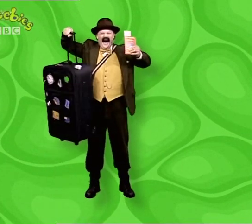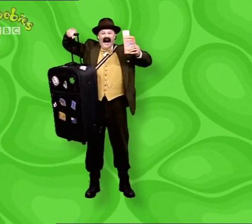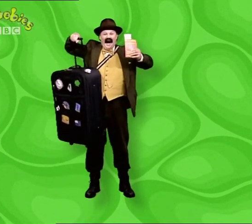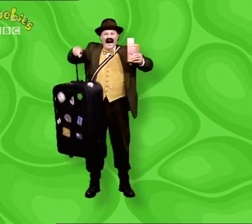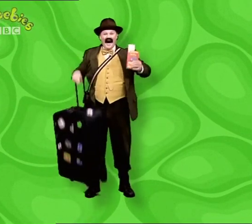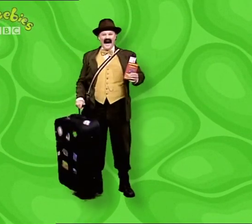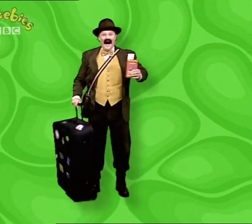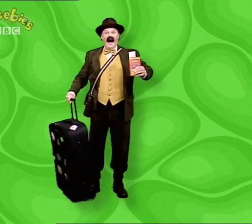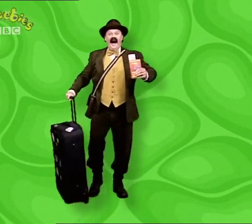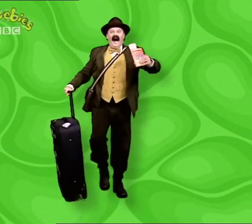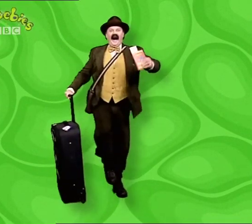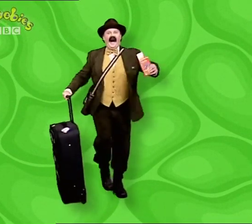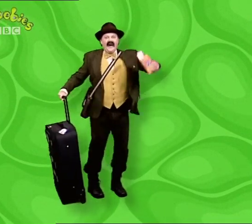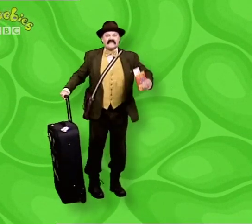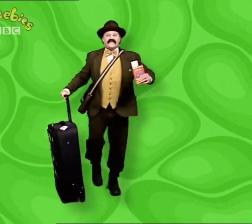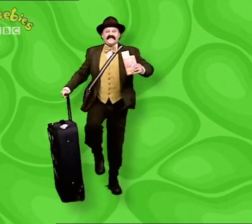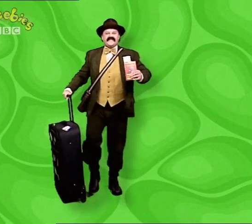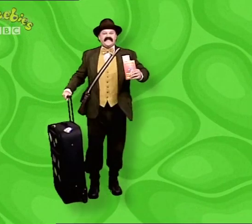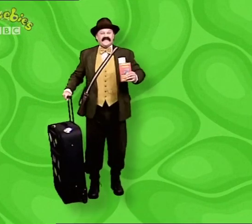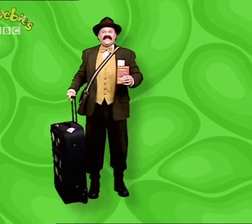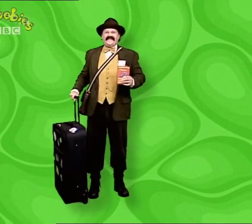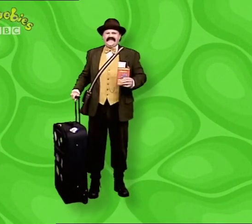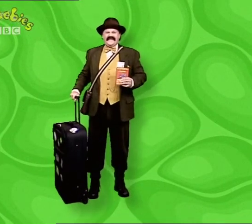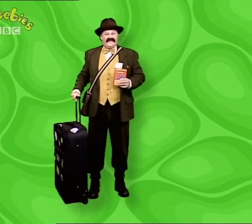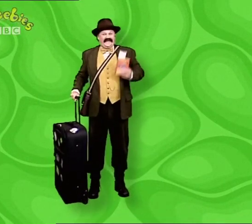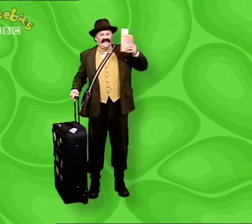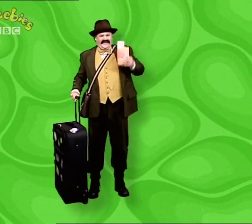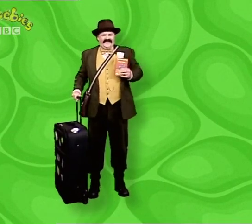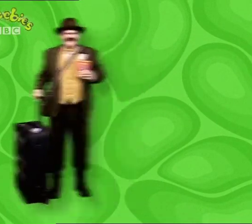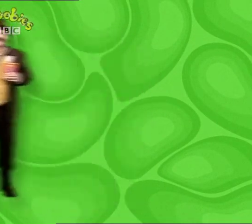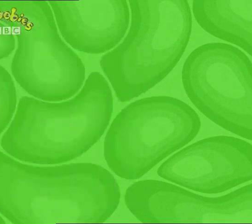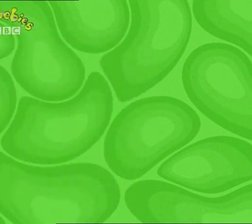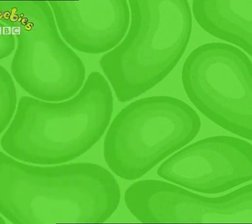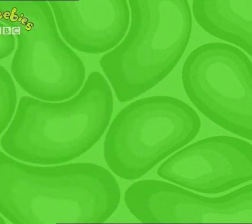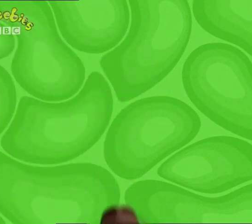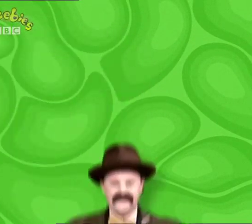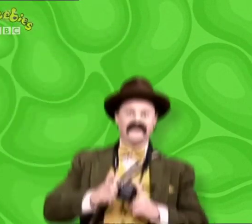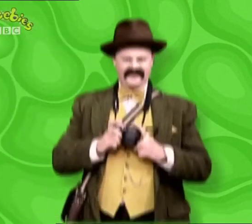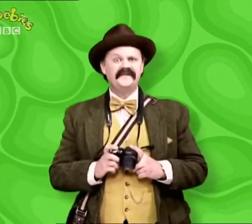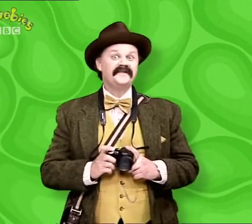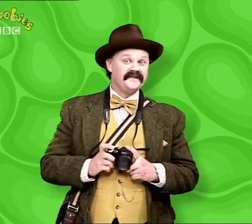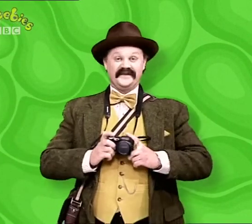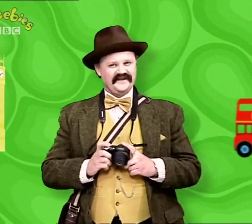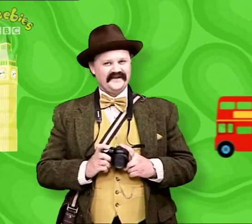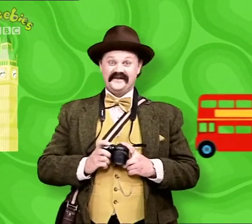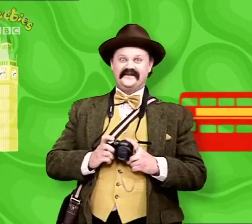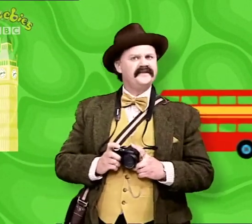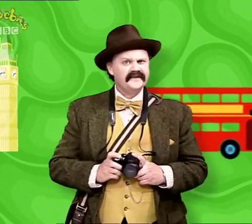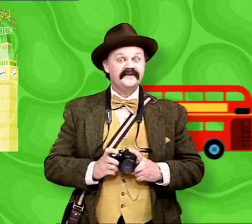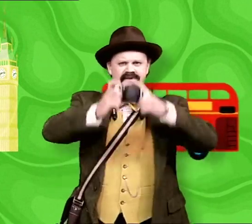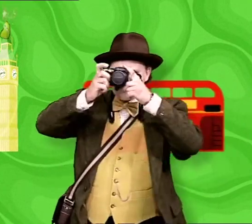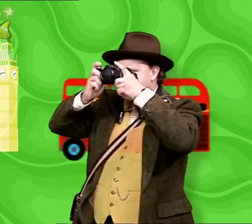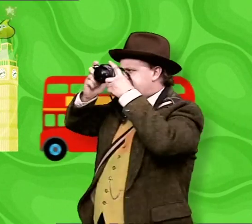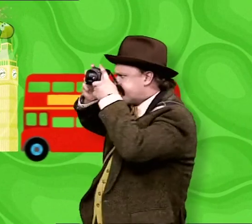loves going on holiday and seeing all the sights. If he could find them. There are many famous sights that